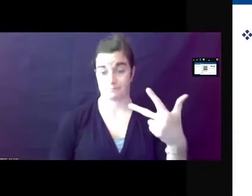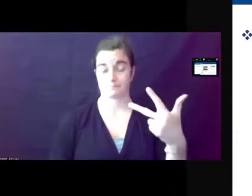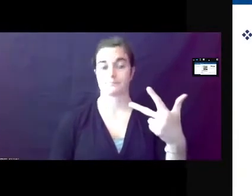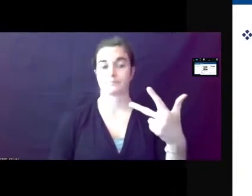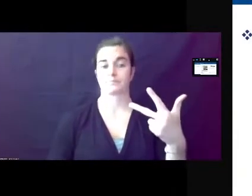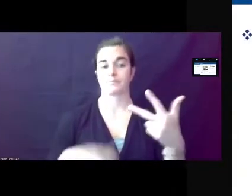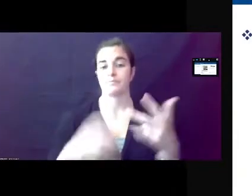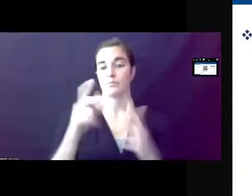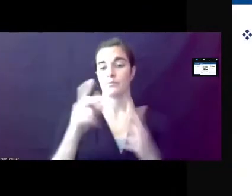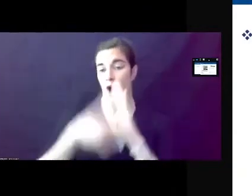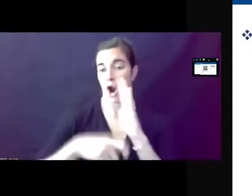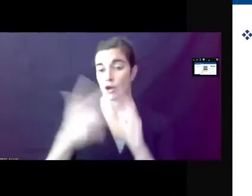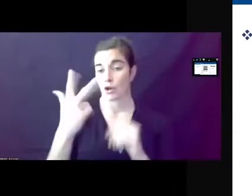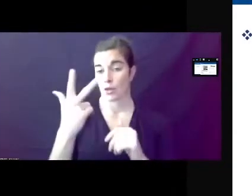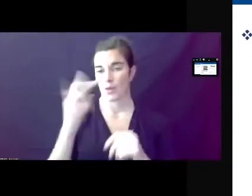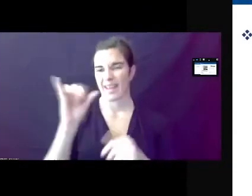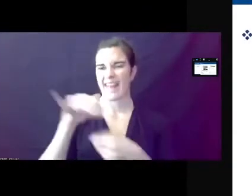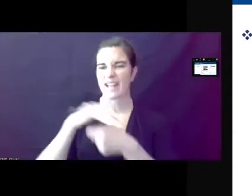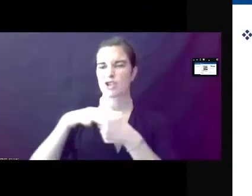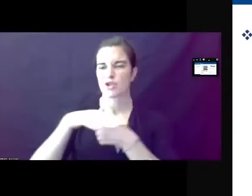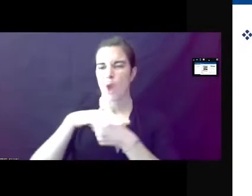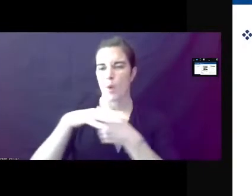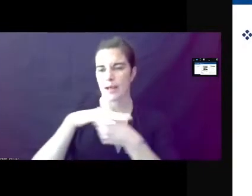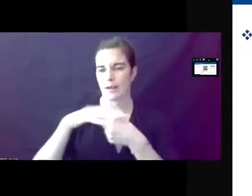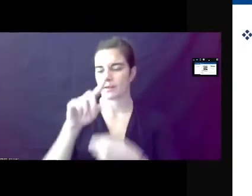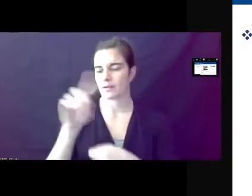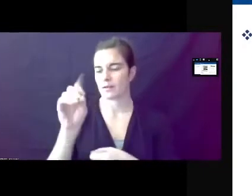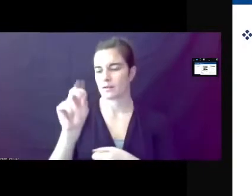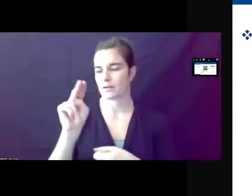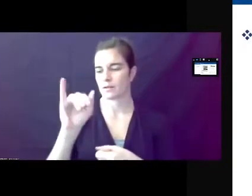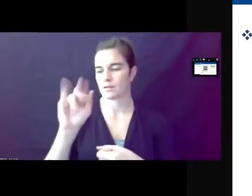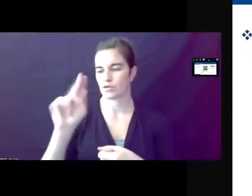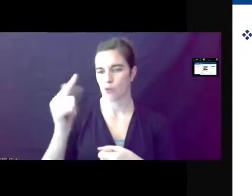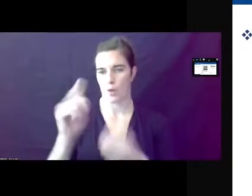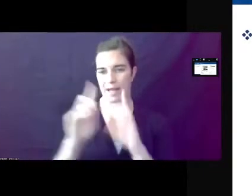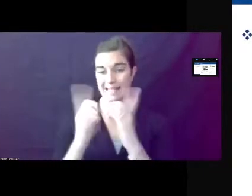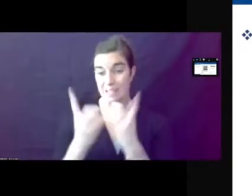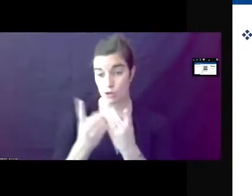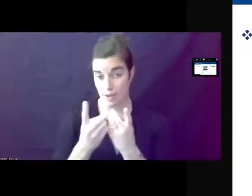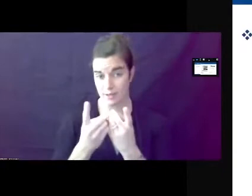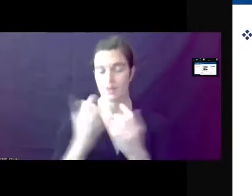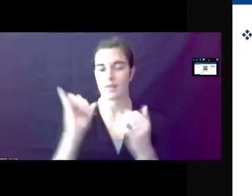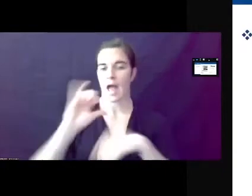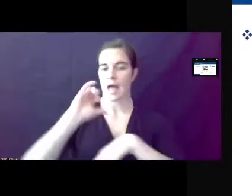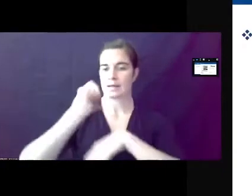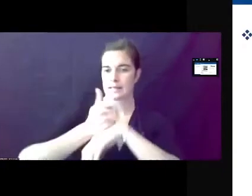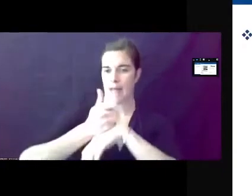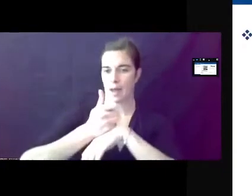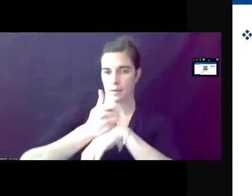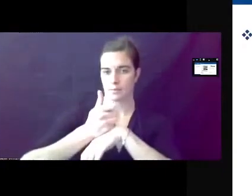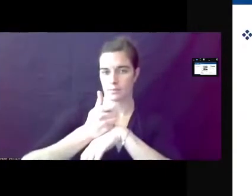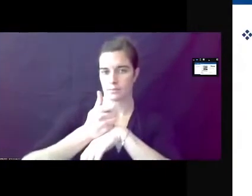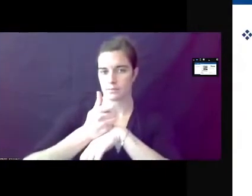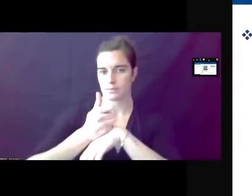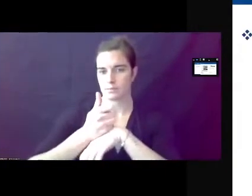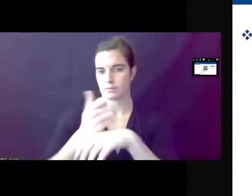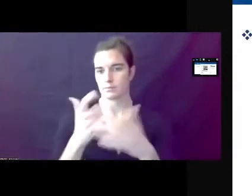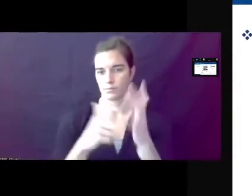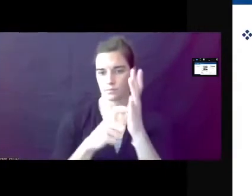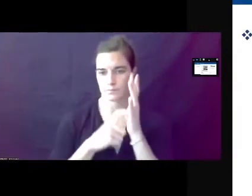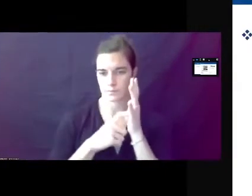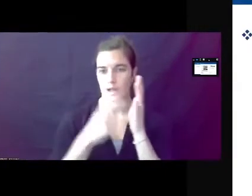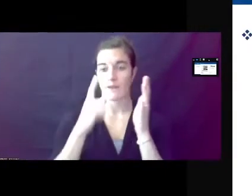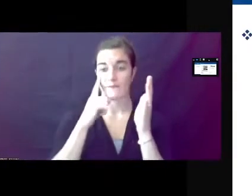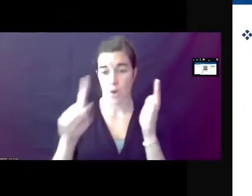3, which is our zoning districts. This article establishes the basic standards for the various base